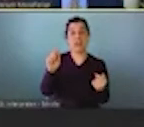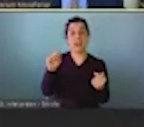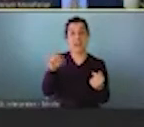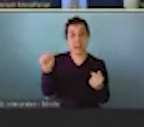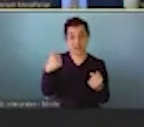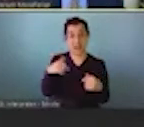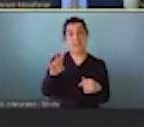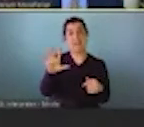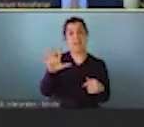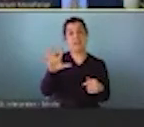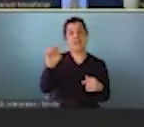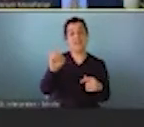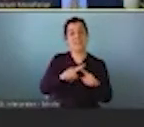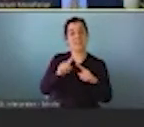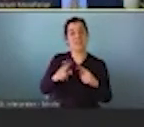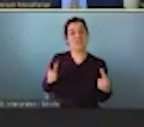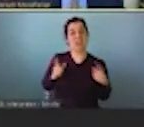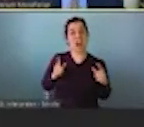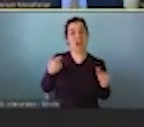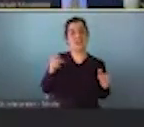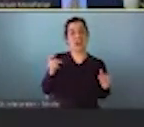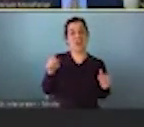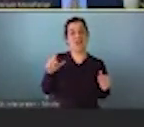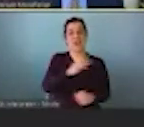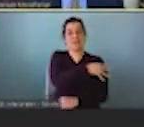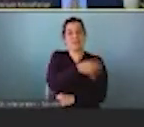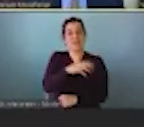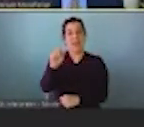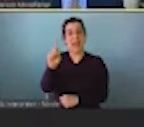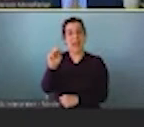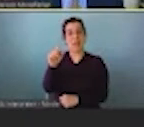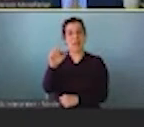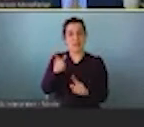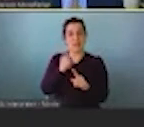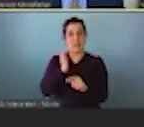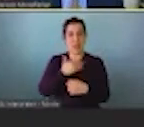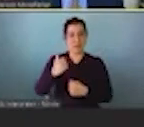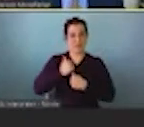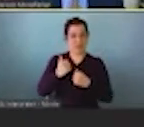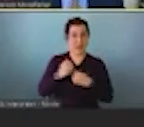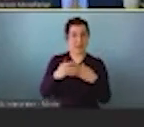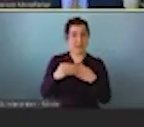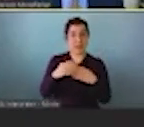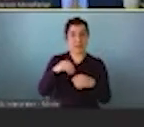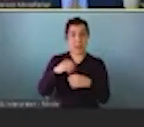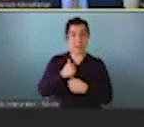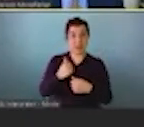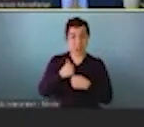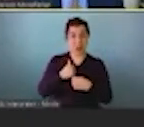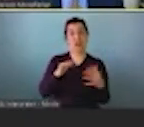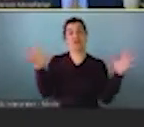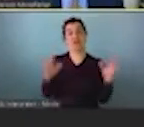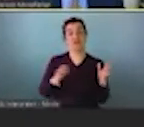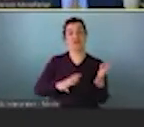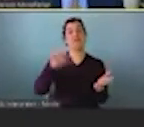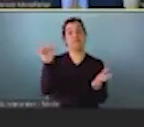retired generals and admirals from our armed forces who have all served and have been leaders in the military. They have come out with several reports.